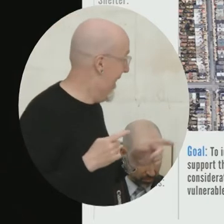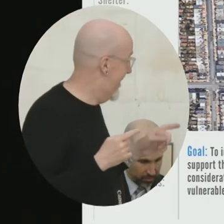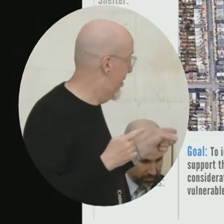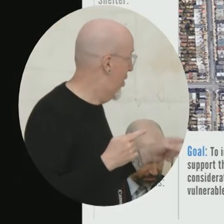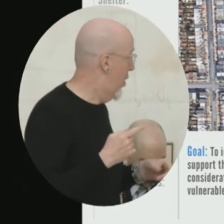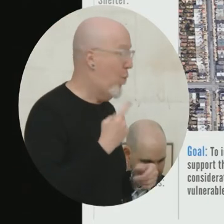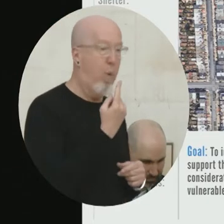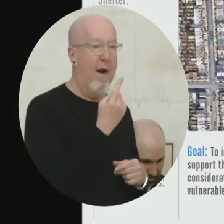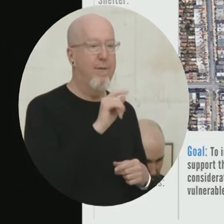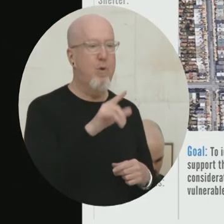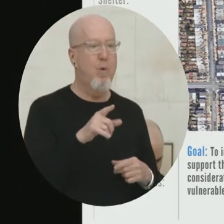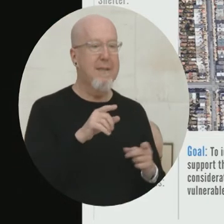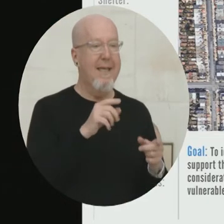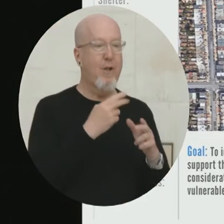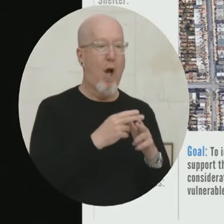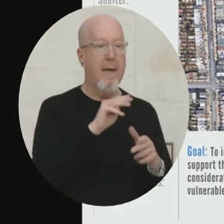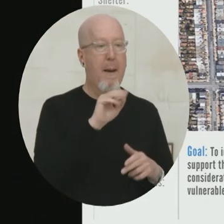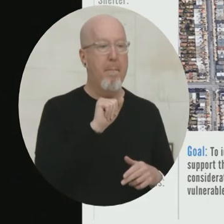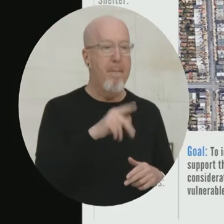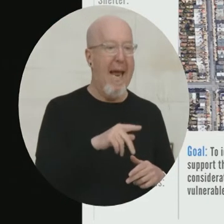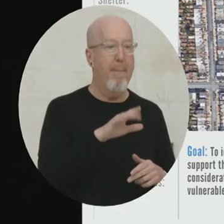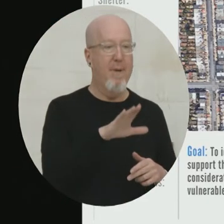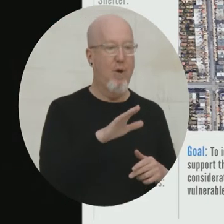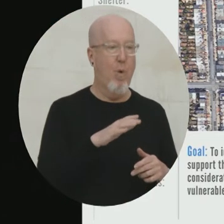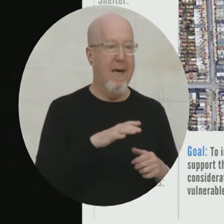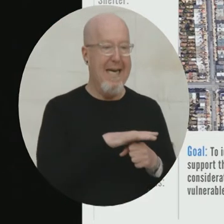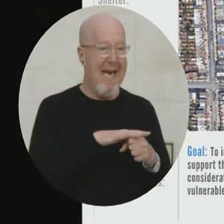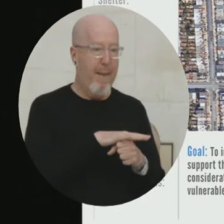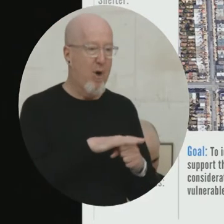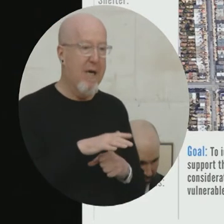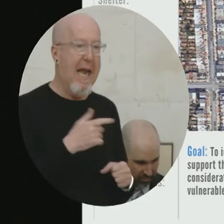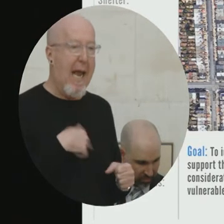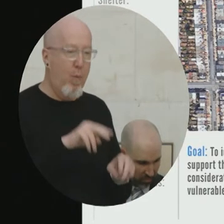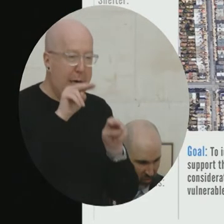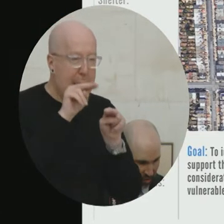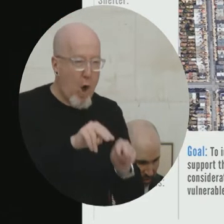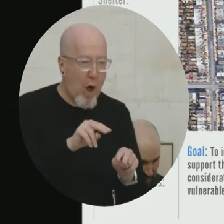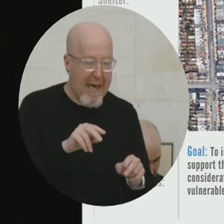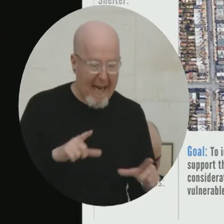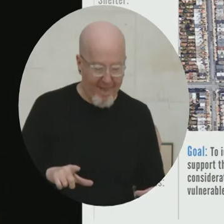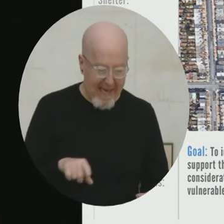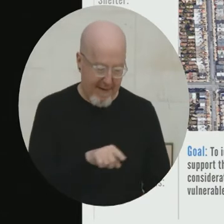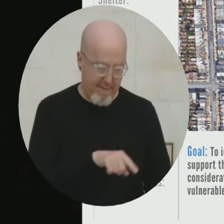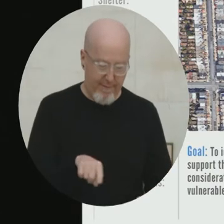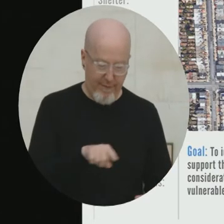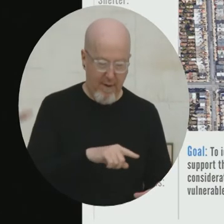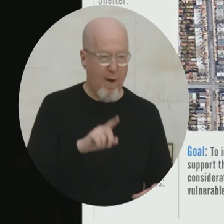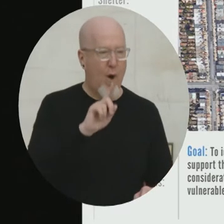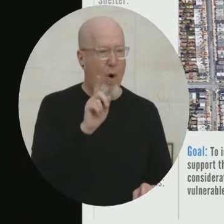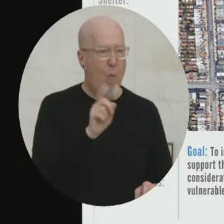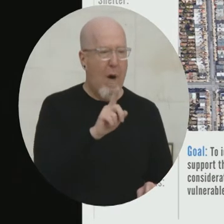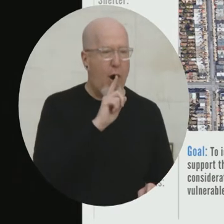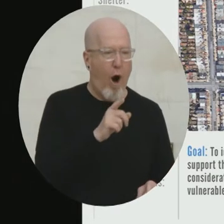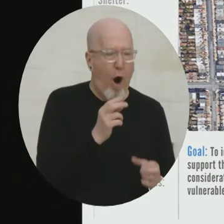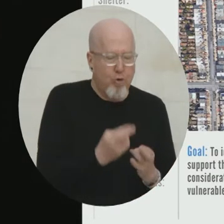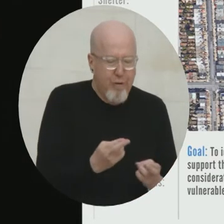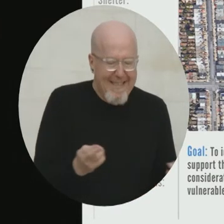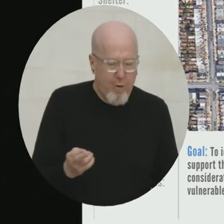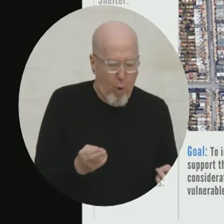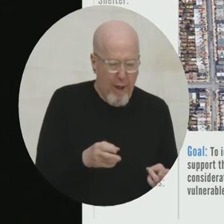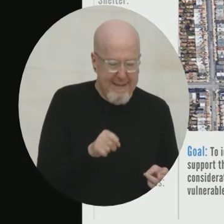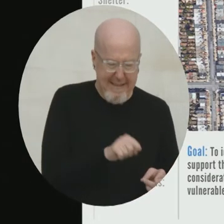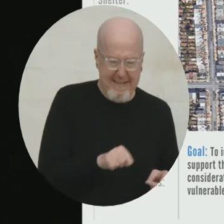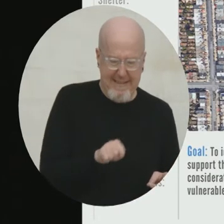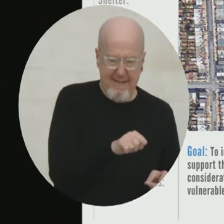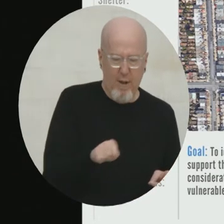we have called Map Your Resilientville. And here we look at the neighborhood through the lens of where are all these resources in the neighborhood and who